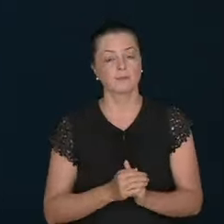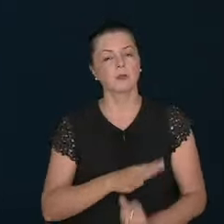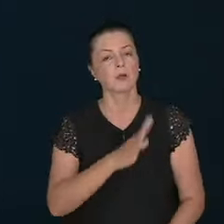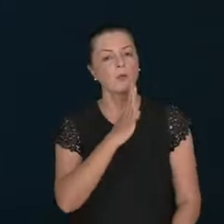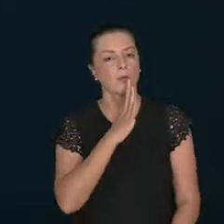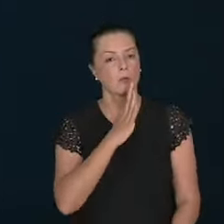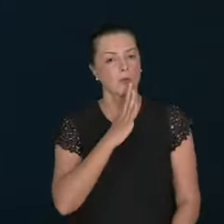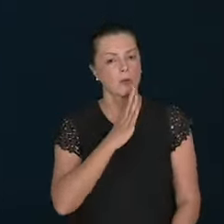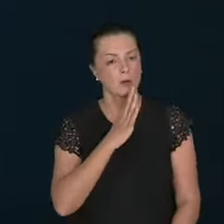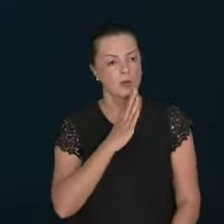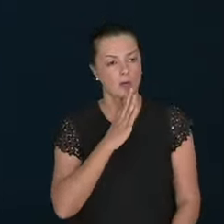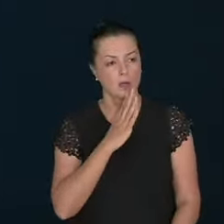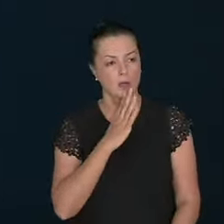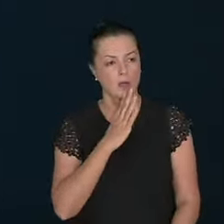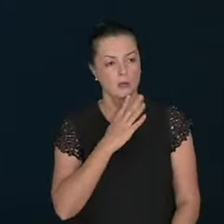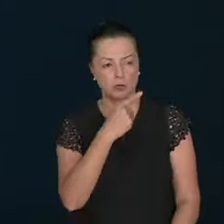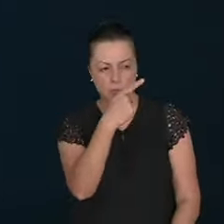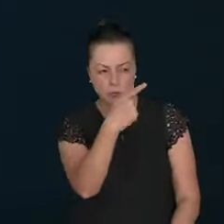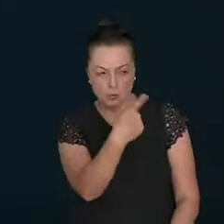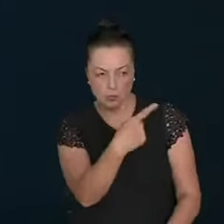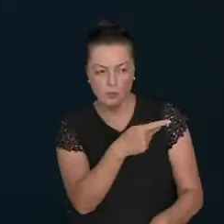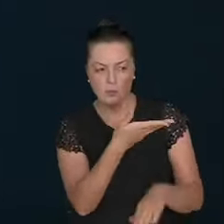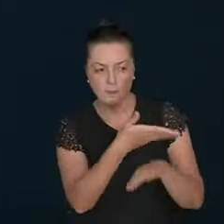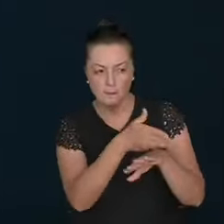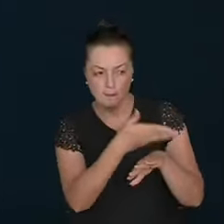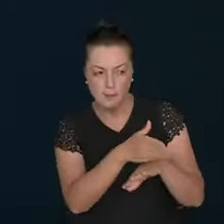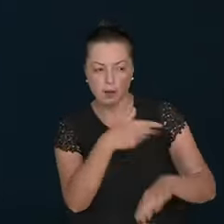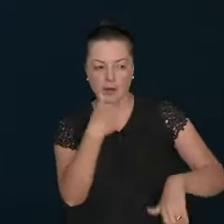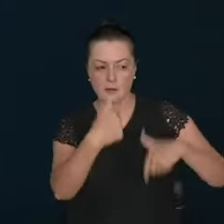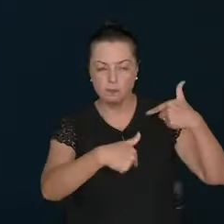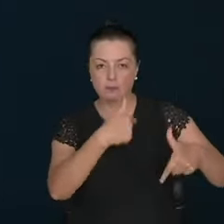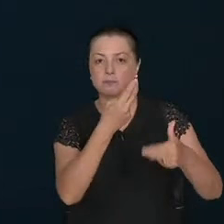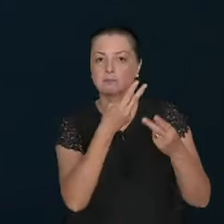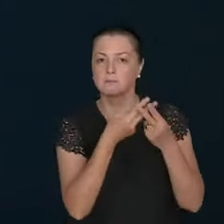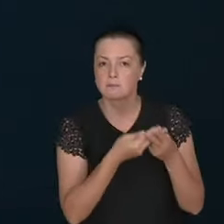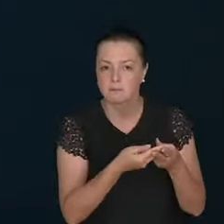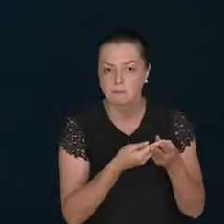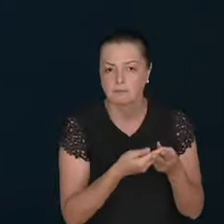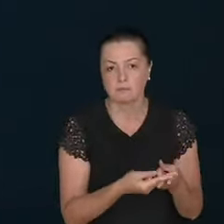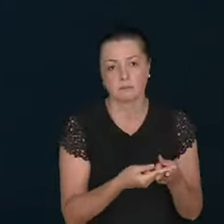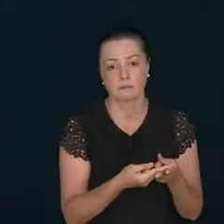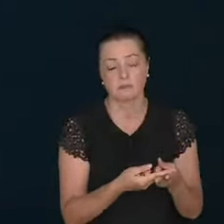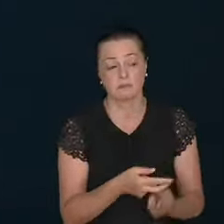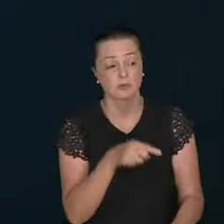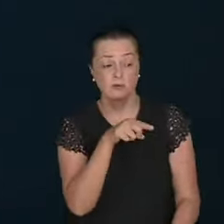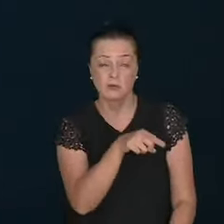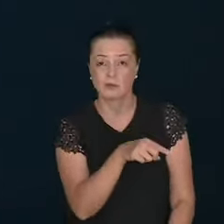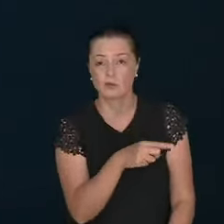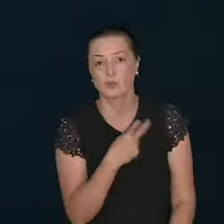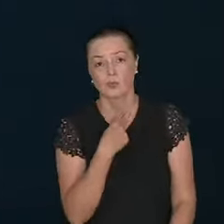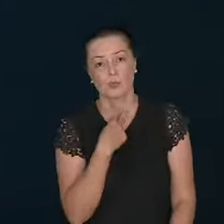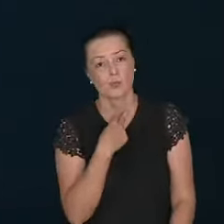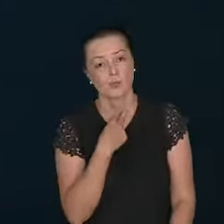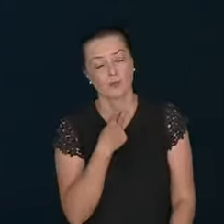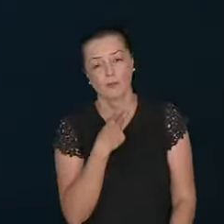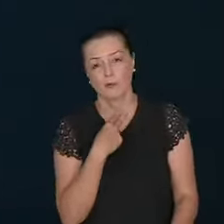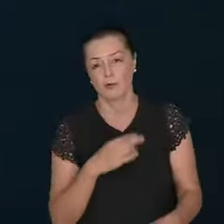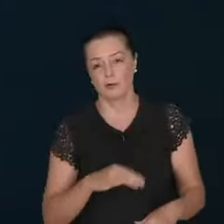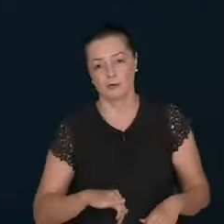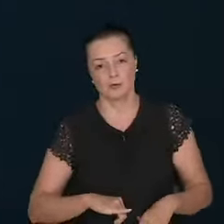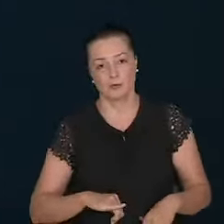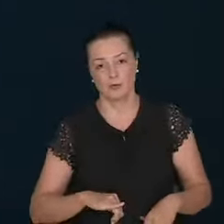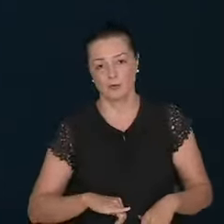works, your labor, your patience, and that you cannot bear those who are evil.